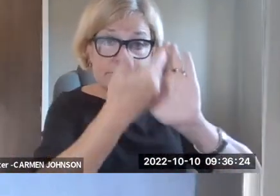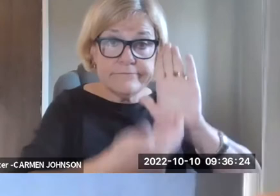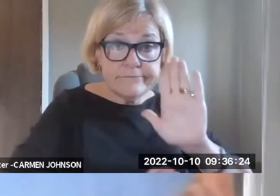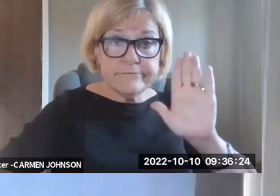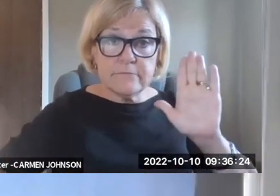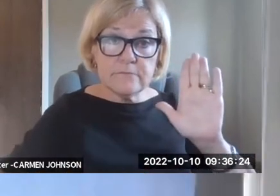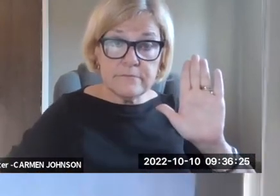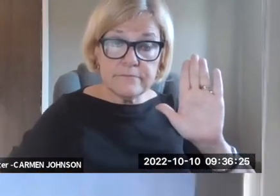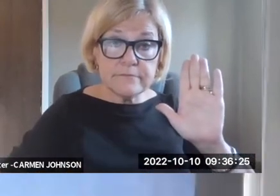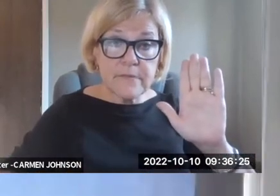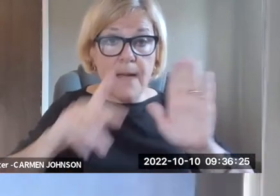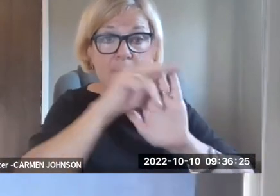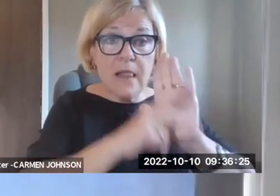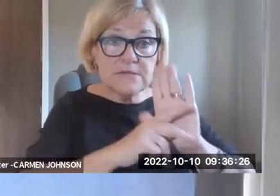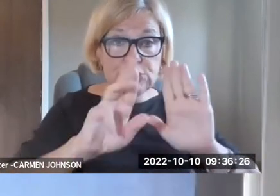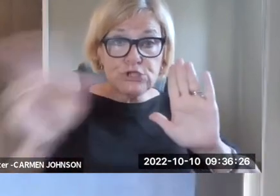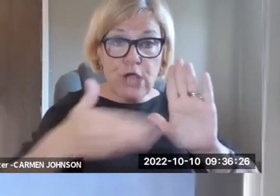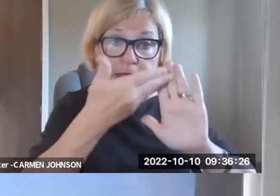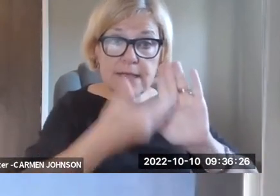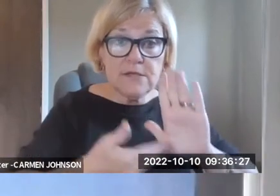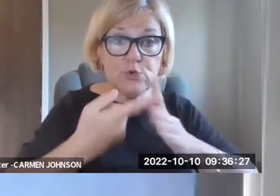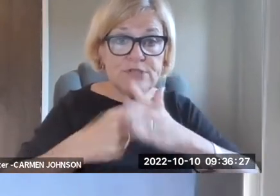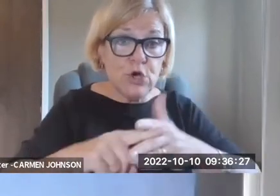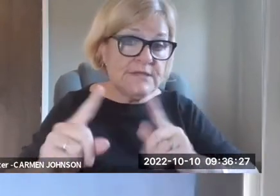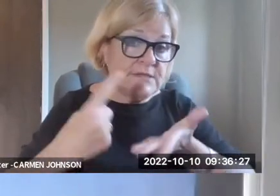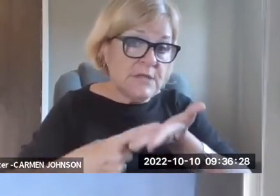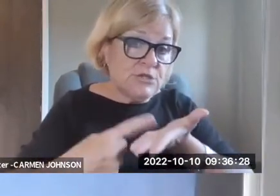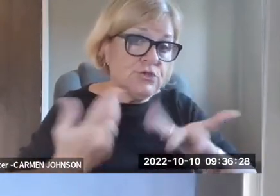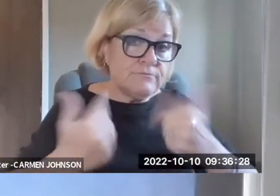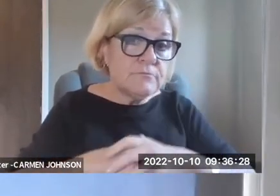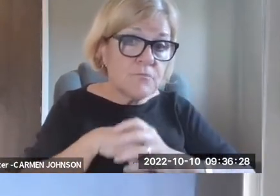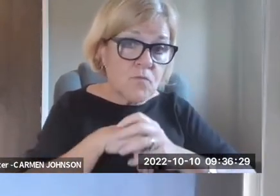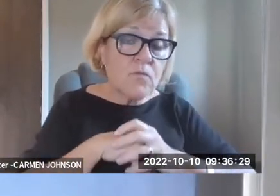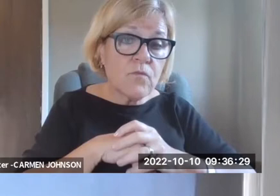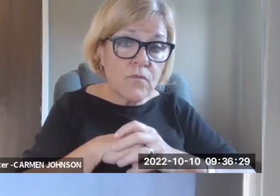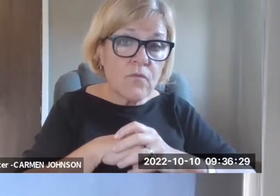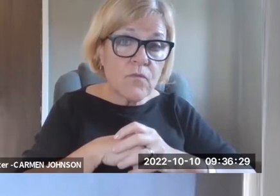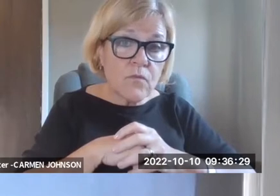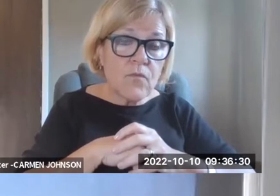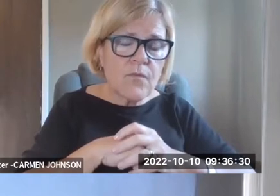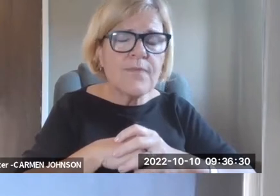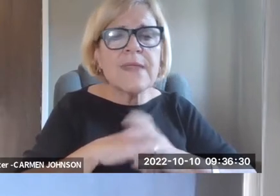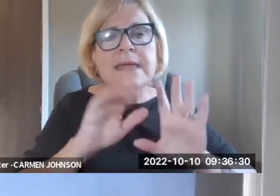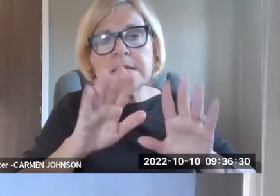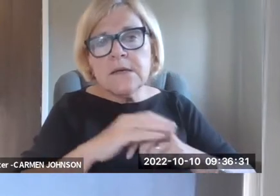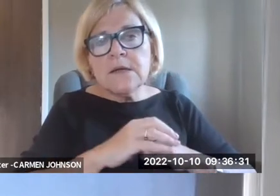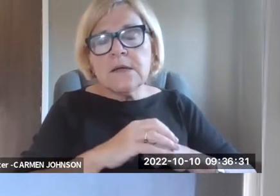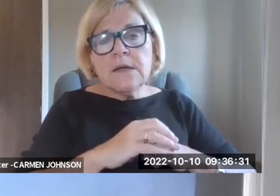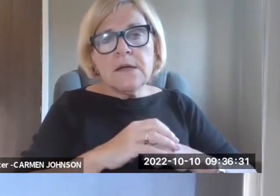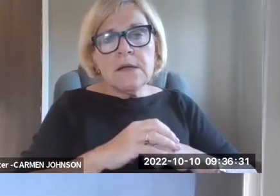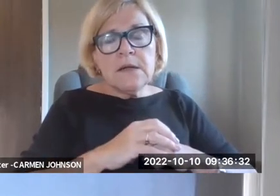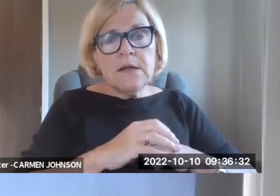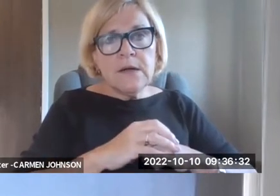do to say here, this is what we'd like you to do, um, and have a kind of ready-made, um, set of policies that could